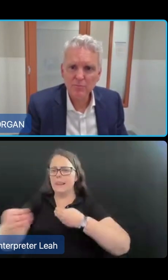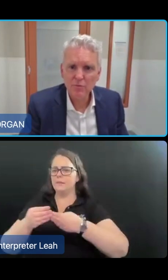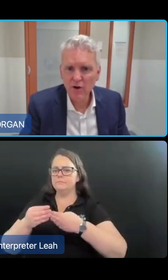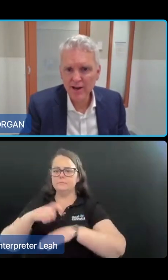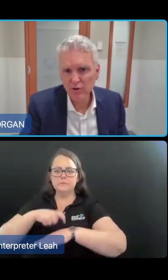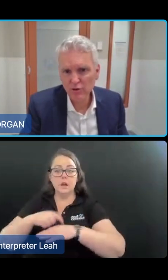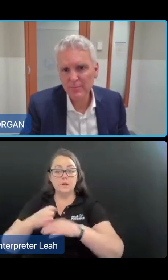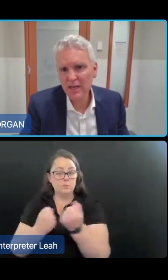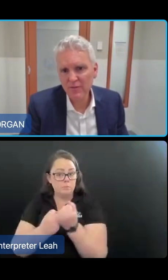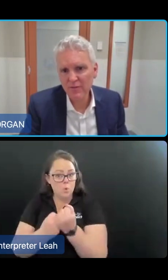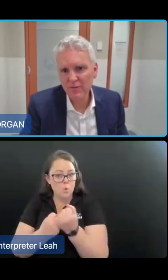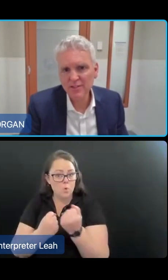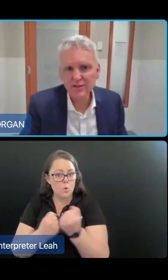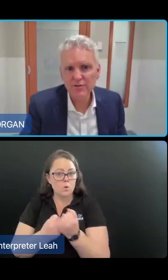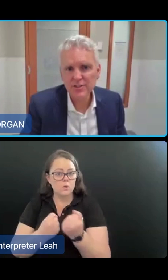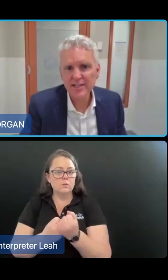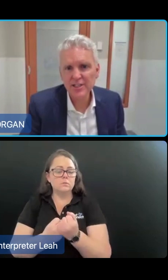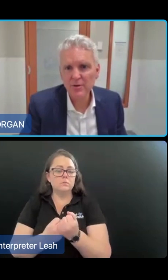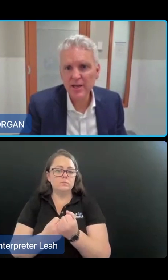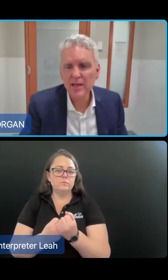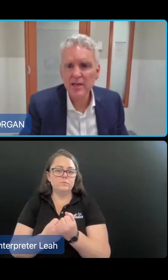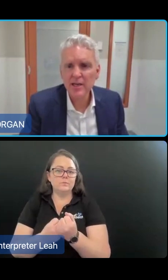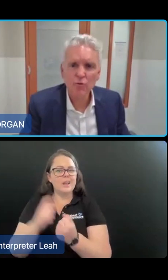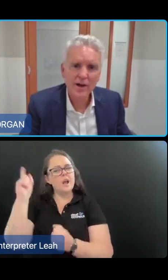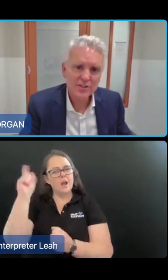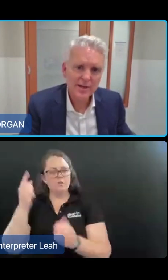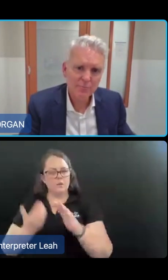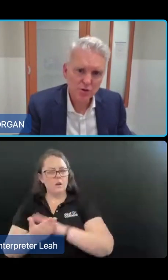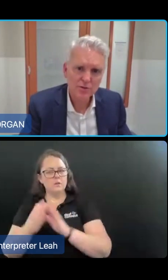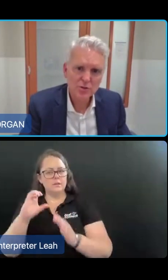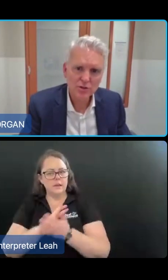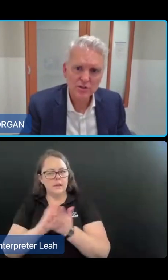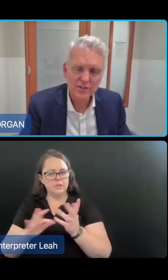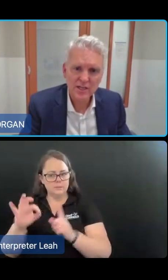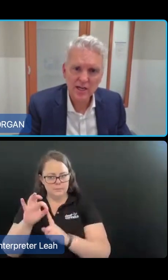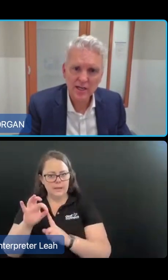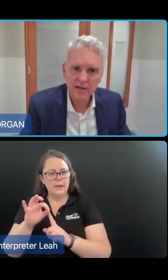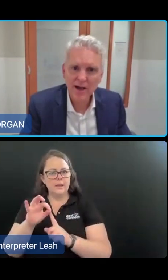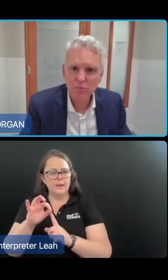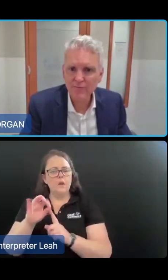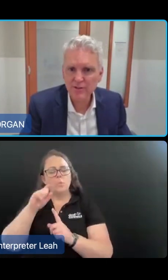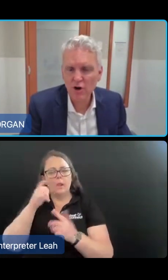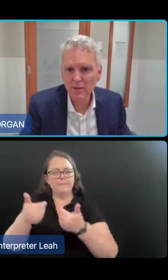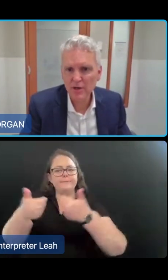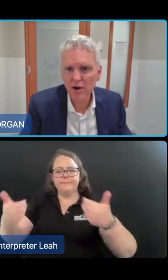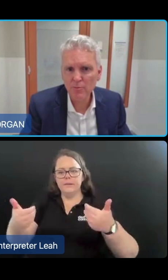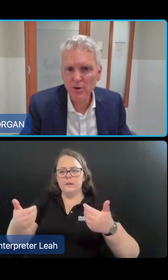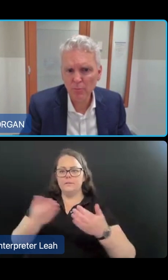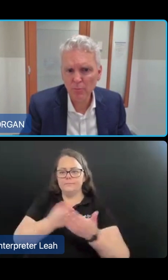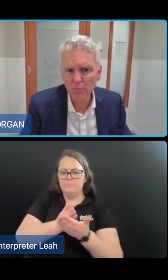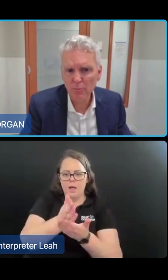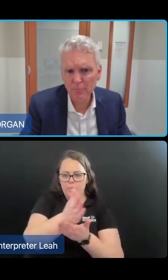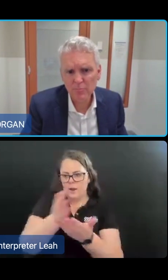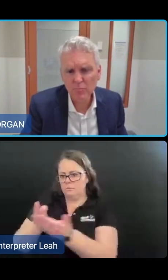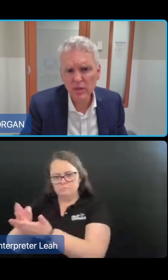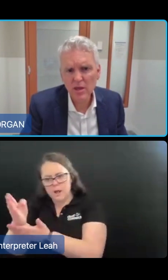provided or typically provided today through the CHSP will have a separate short-term supports pathway for time-limited home